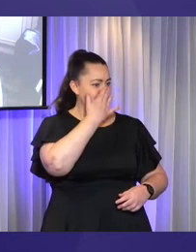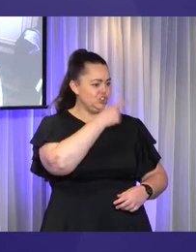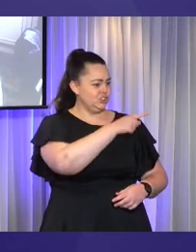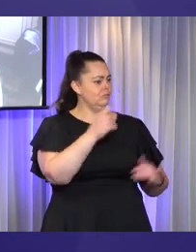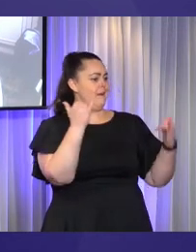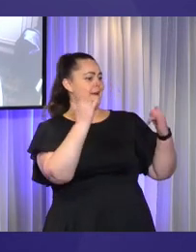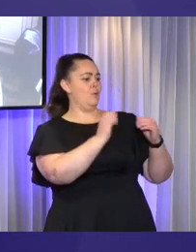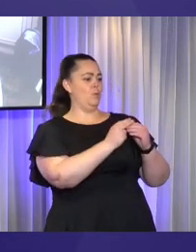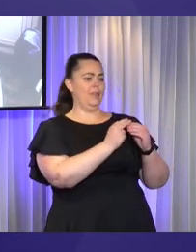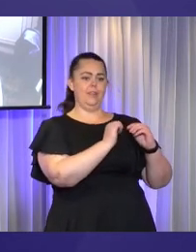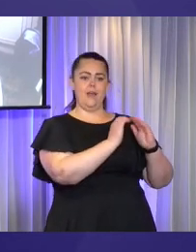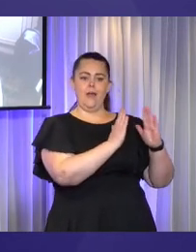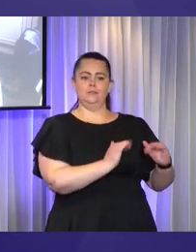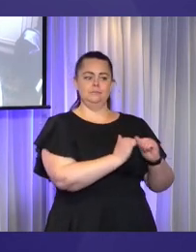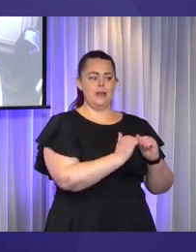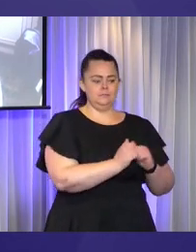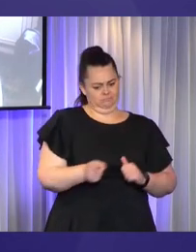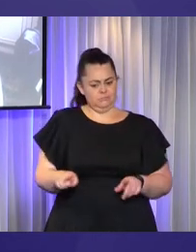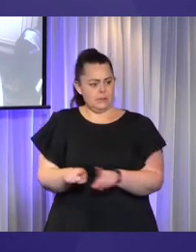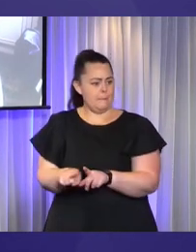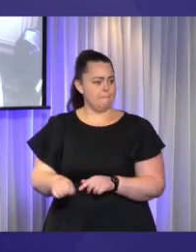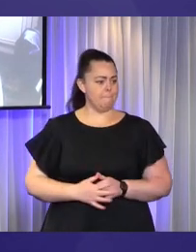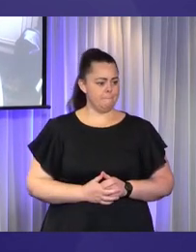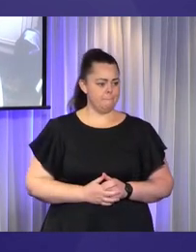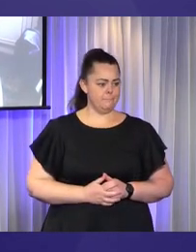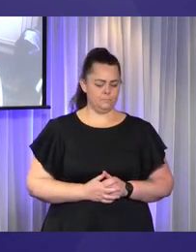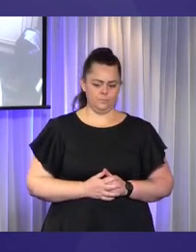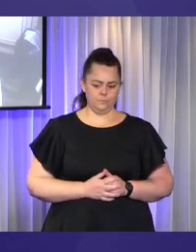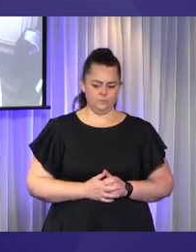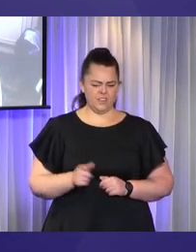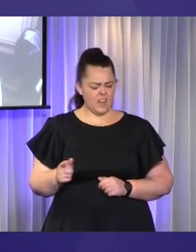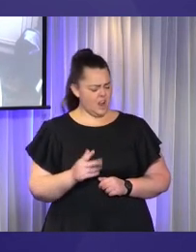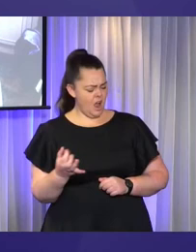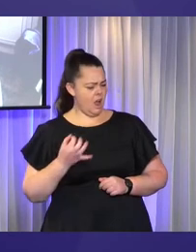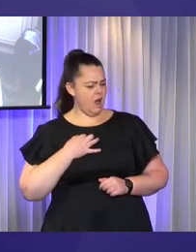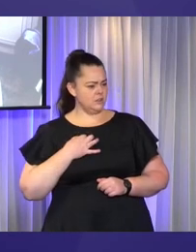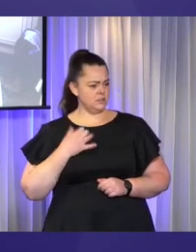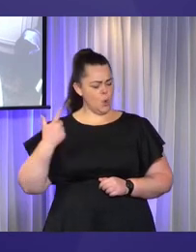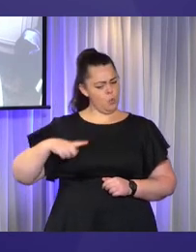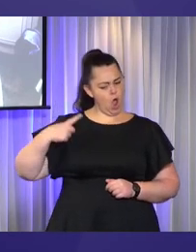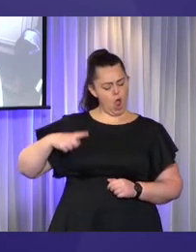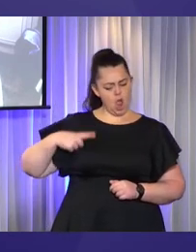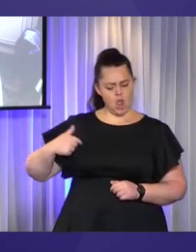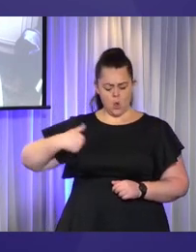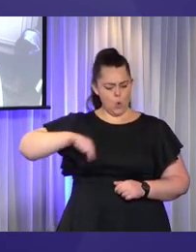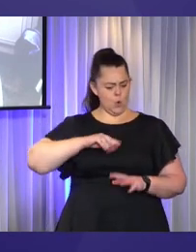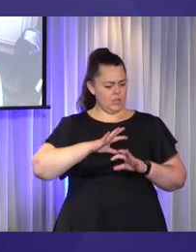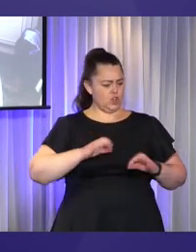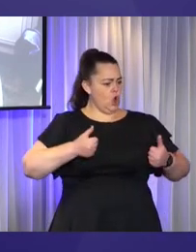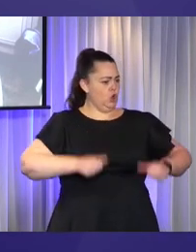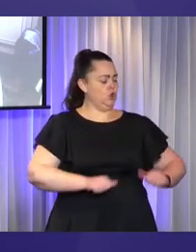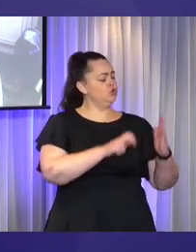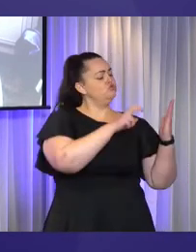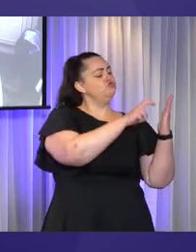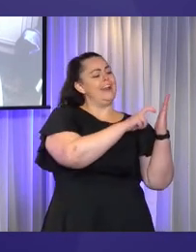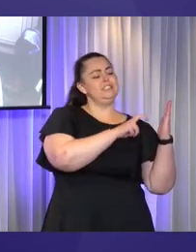qualifications of his workers, or why we don't use a registered provider. Planners sometimes look surprised